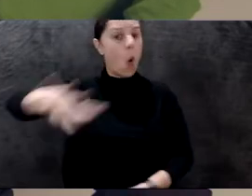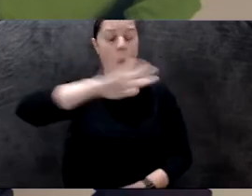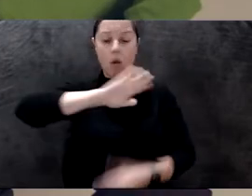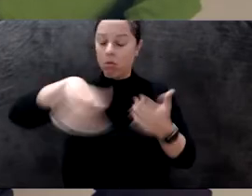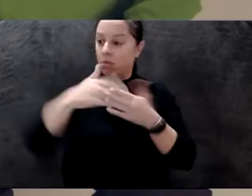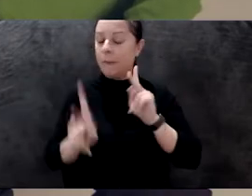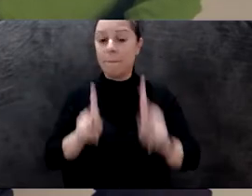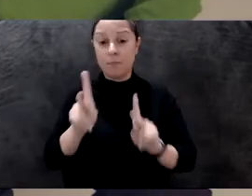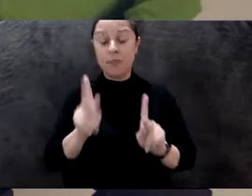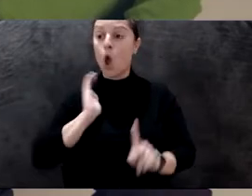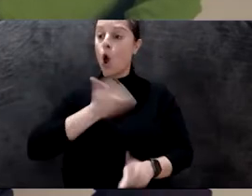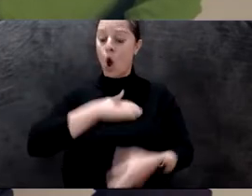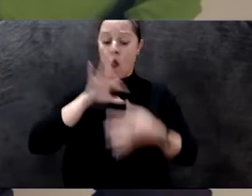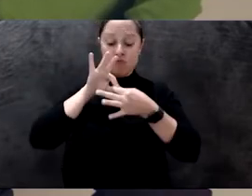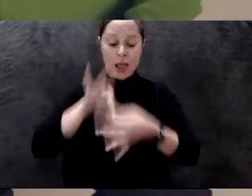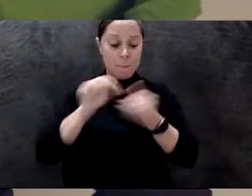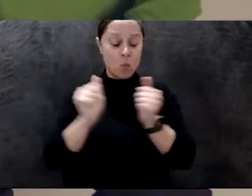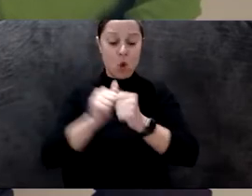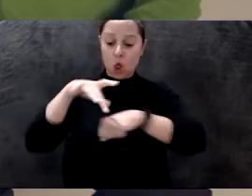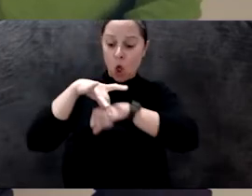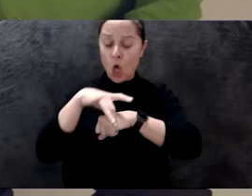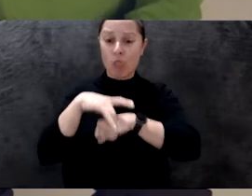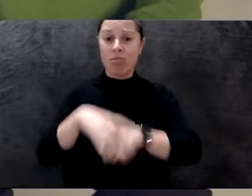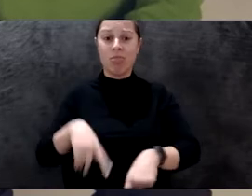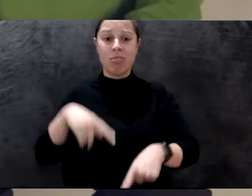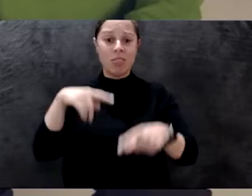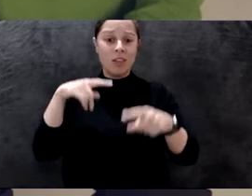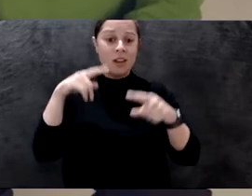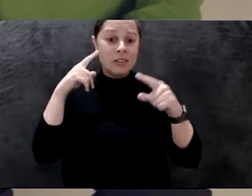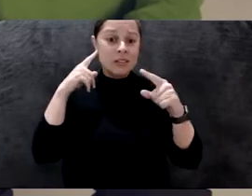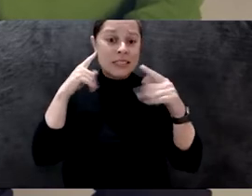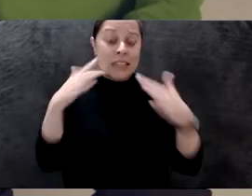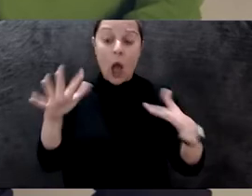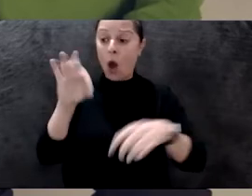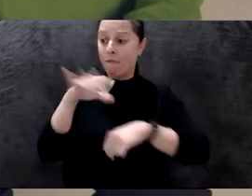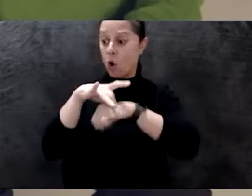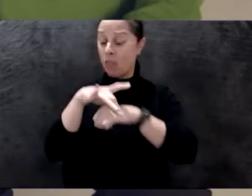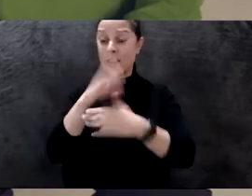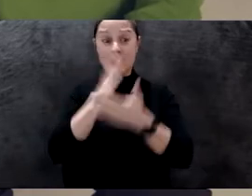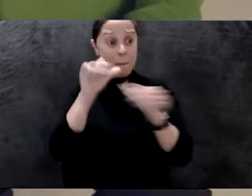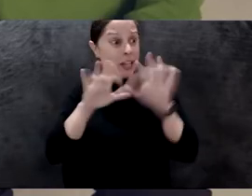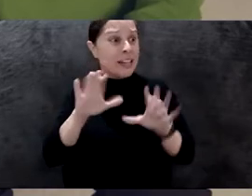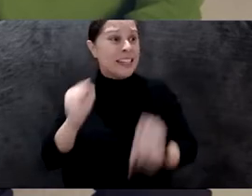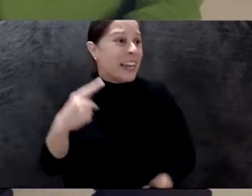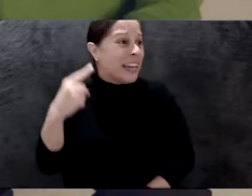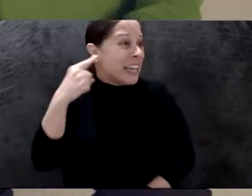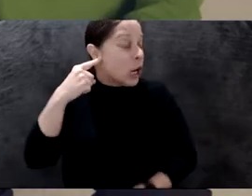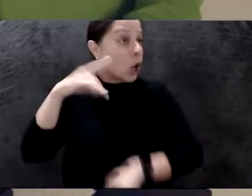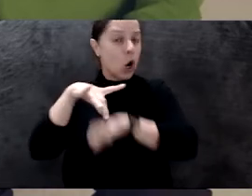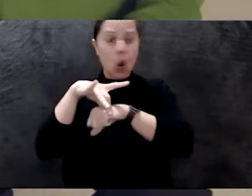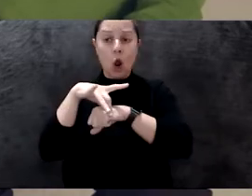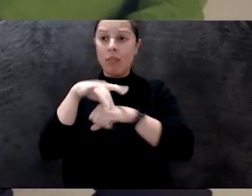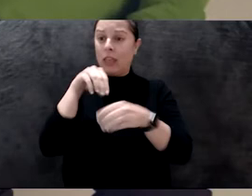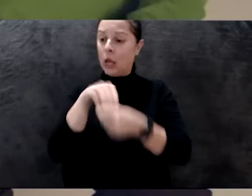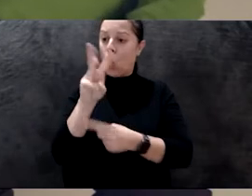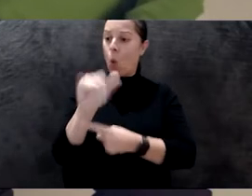earth and the sound of the earth and how suddenly scientists could actually hear the earth in a way that hadn't been possible before, right? Well,